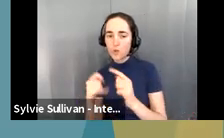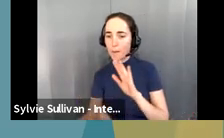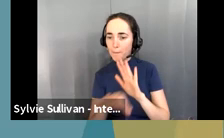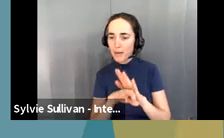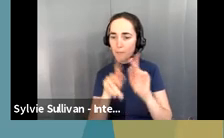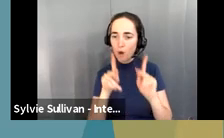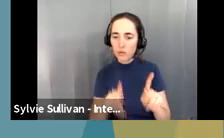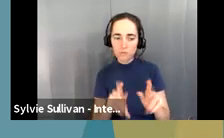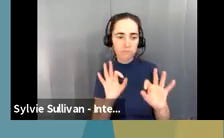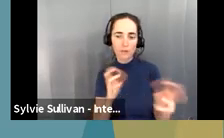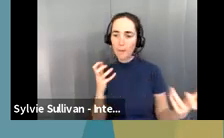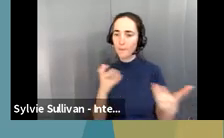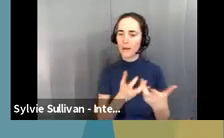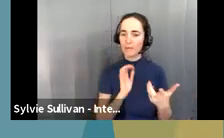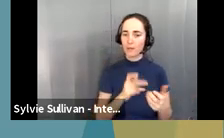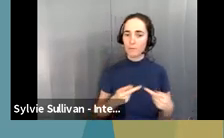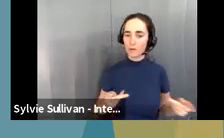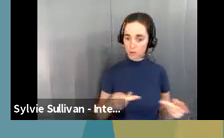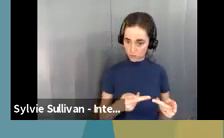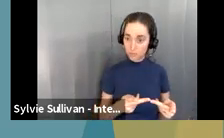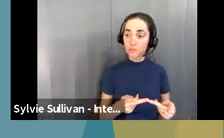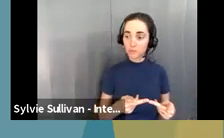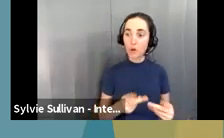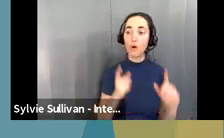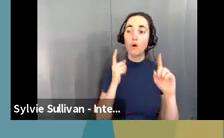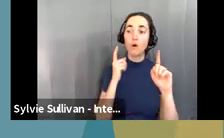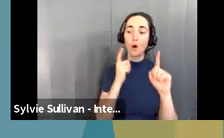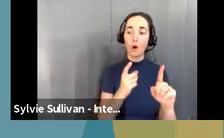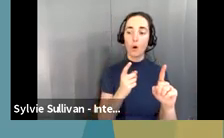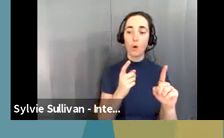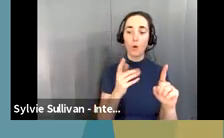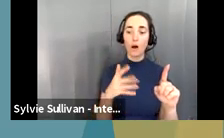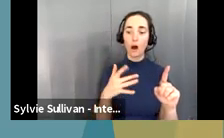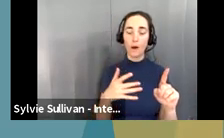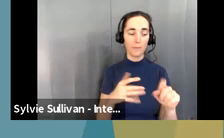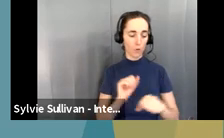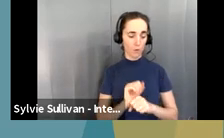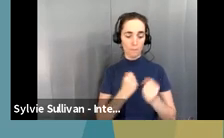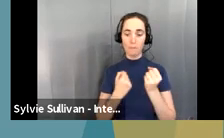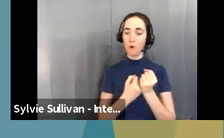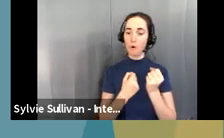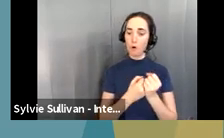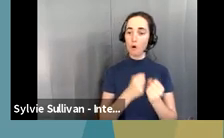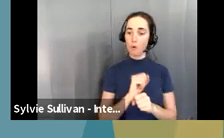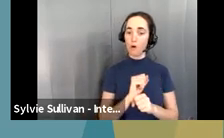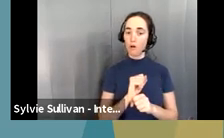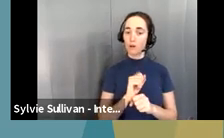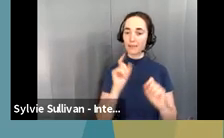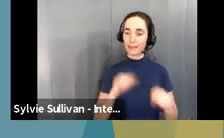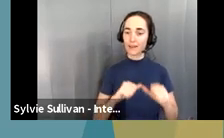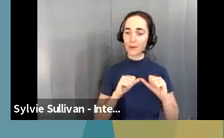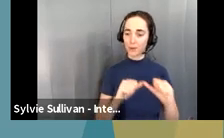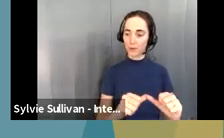um, position so that we can have our, um, support and employment work continue. continue.